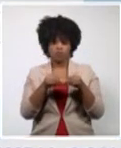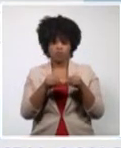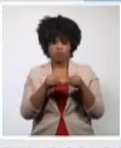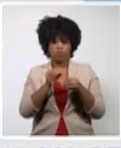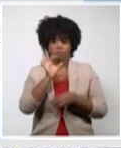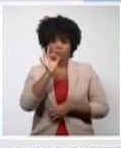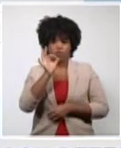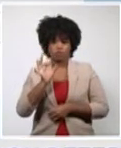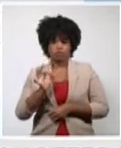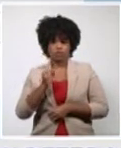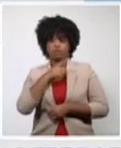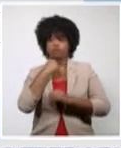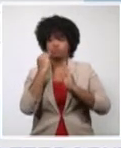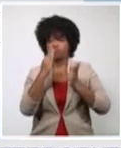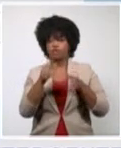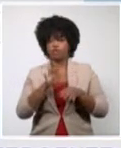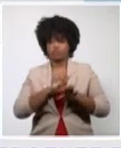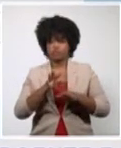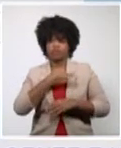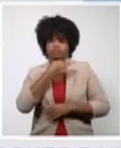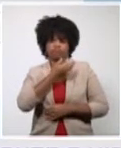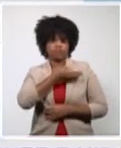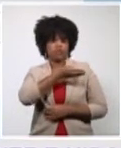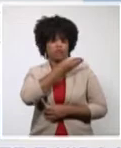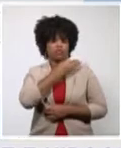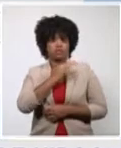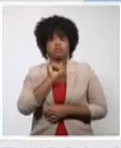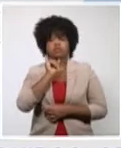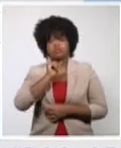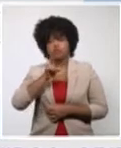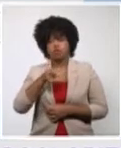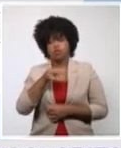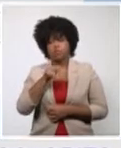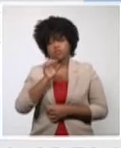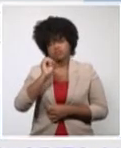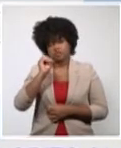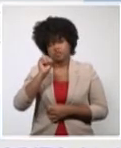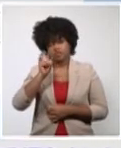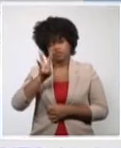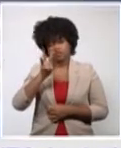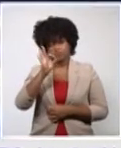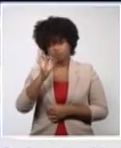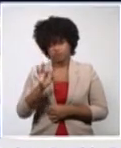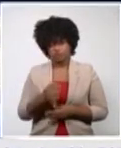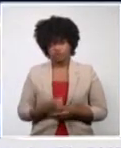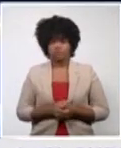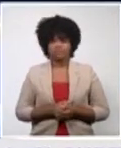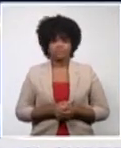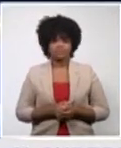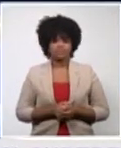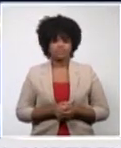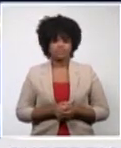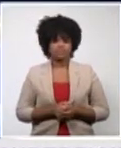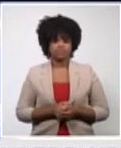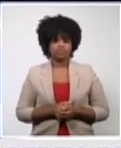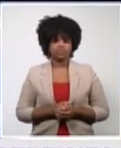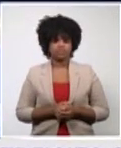,406 per lethality, as we have said earlier, of 6.03%.